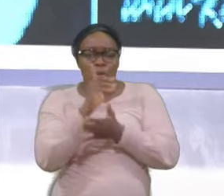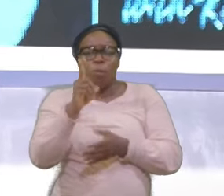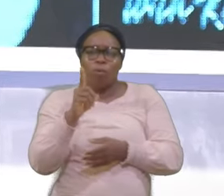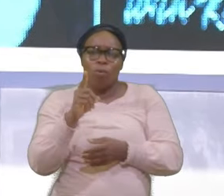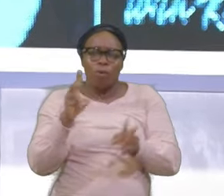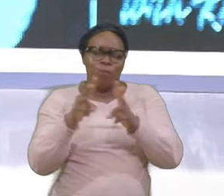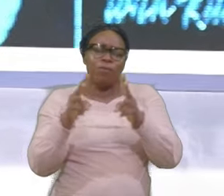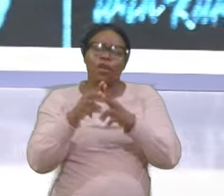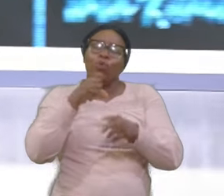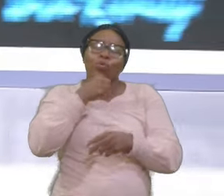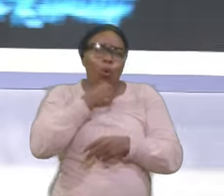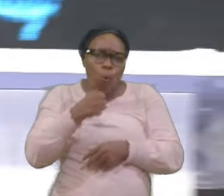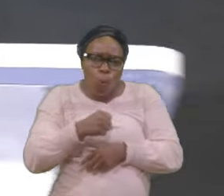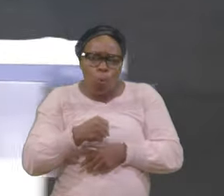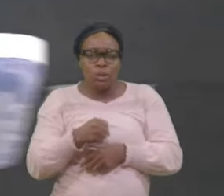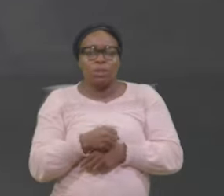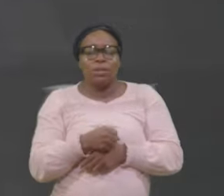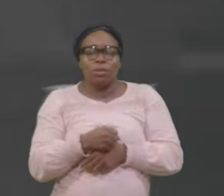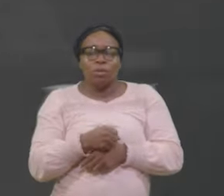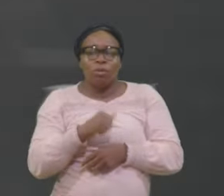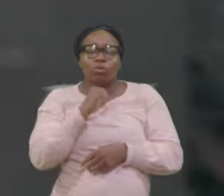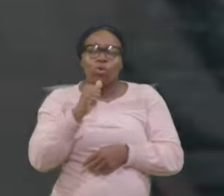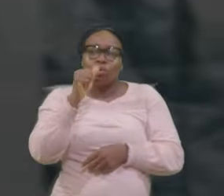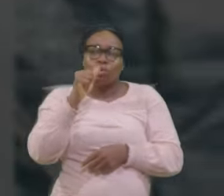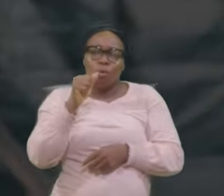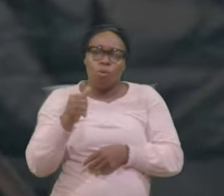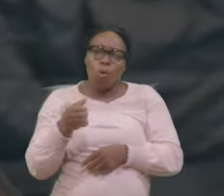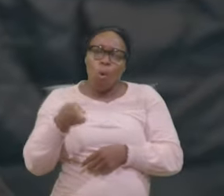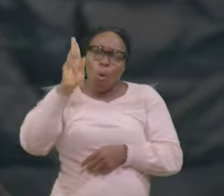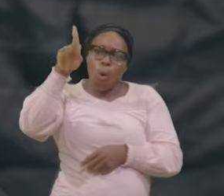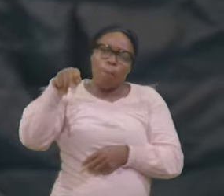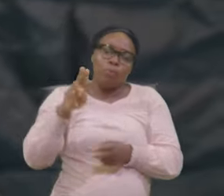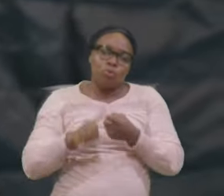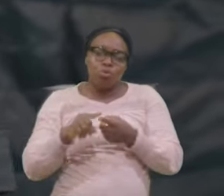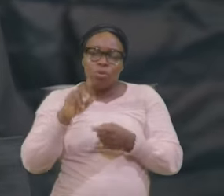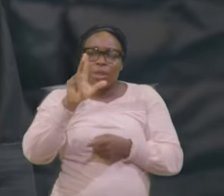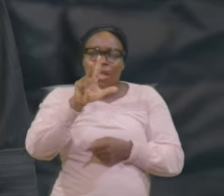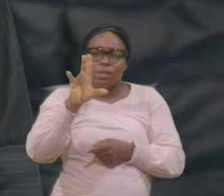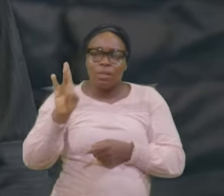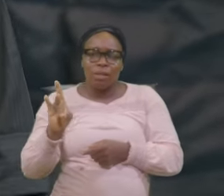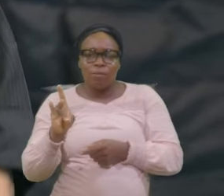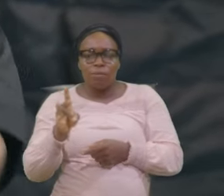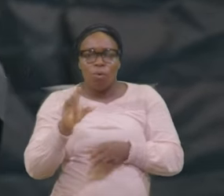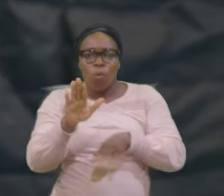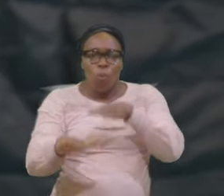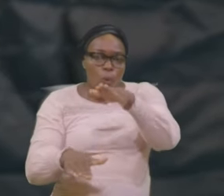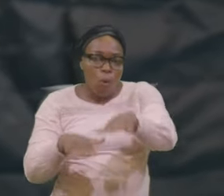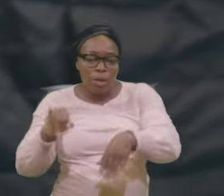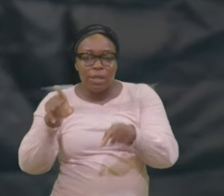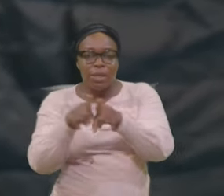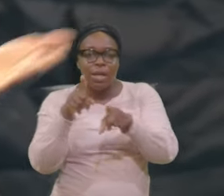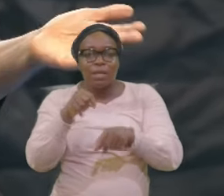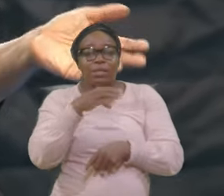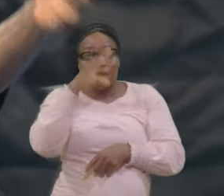And he's looking And walking Like a man Of 82 Years Of age